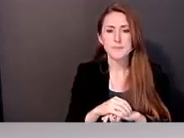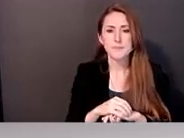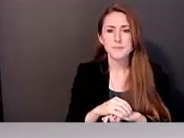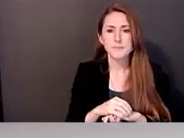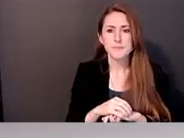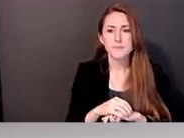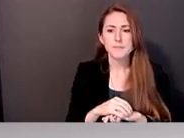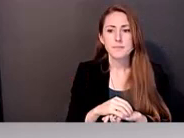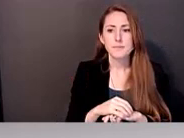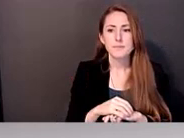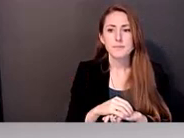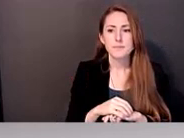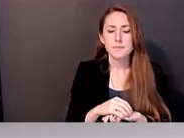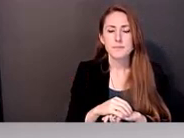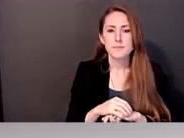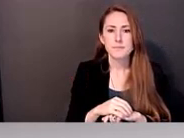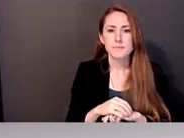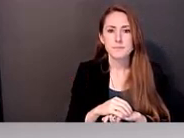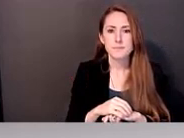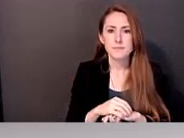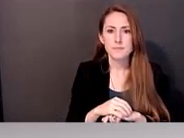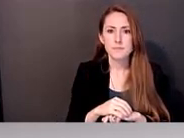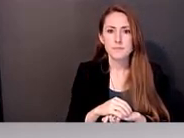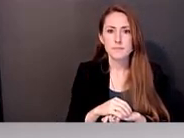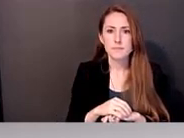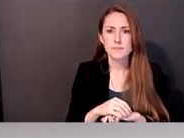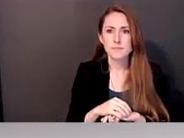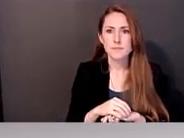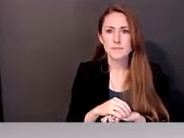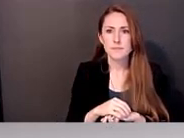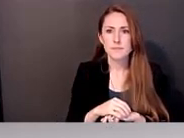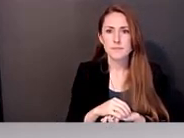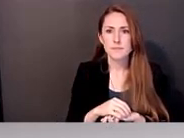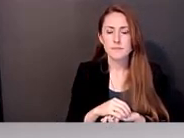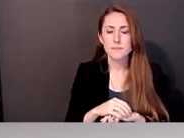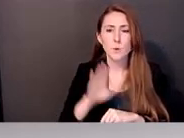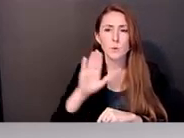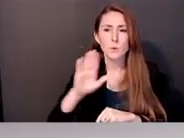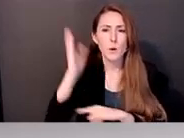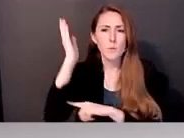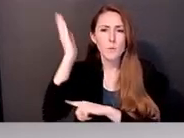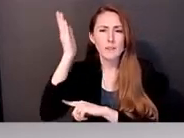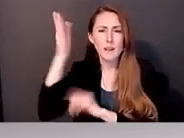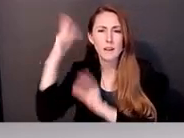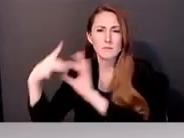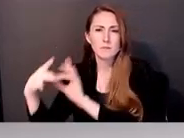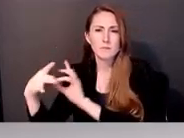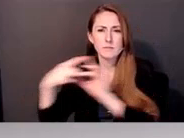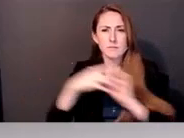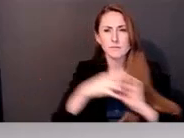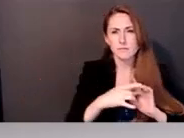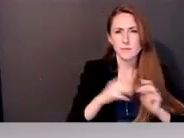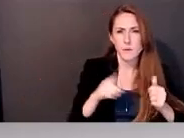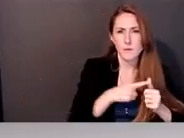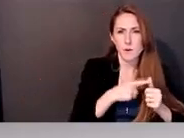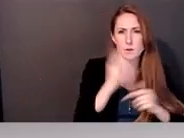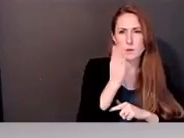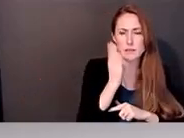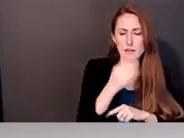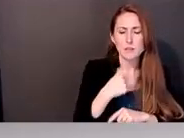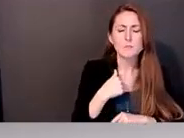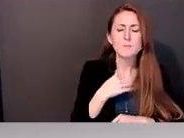tying your present, tying this presentation back to some of what the first one was talking about. Do you think, I mean,